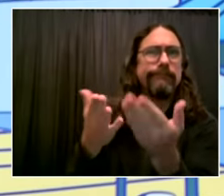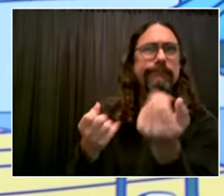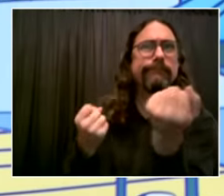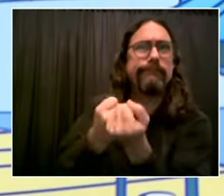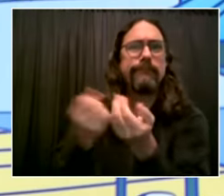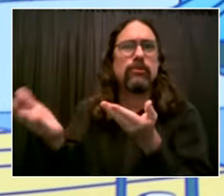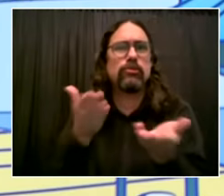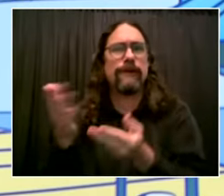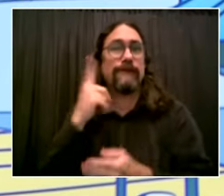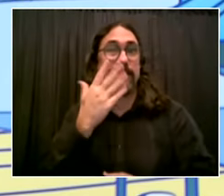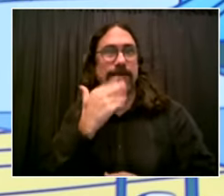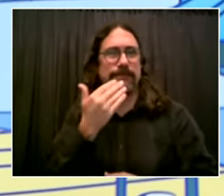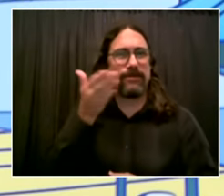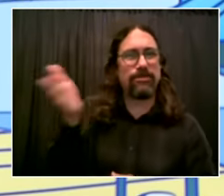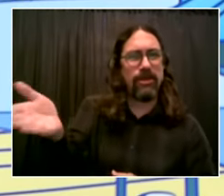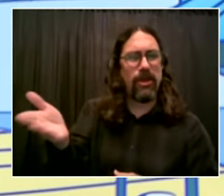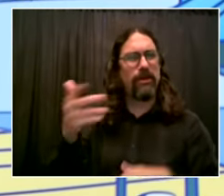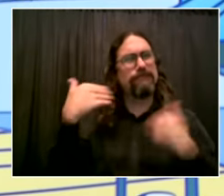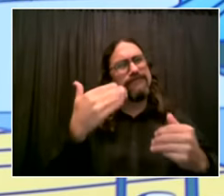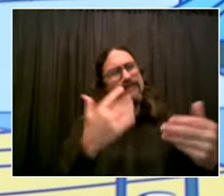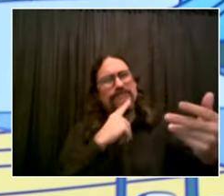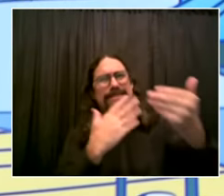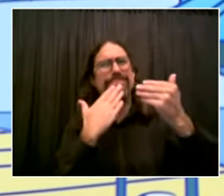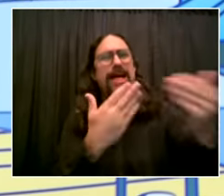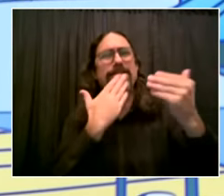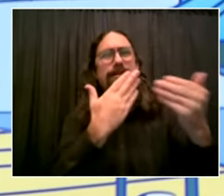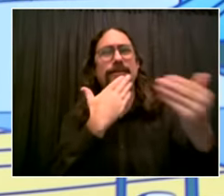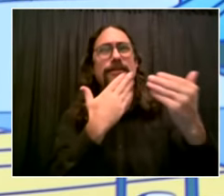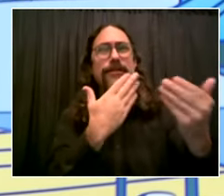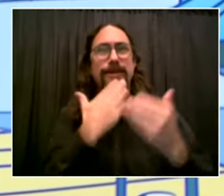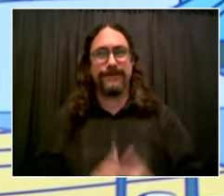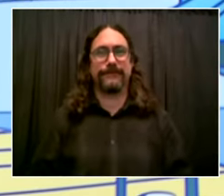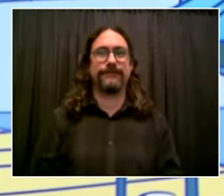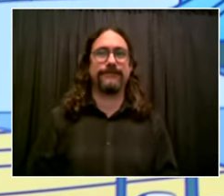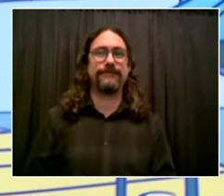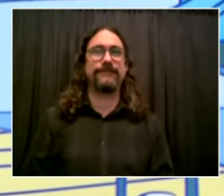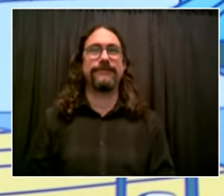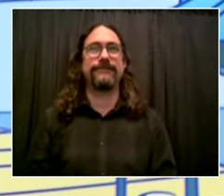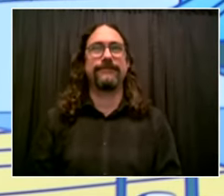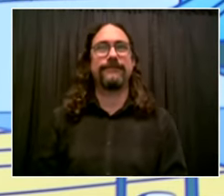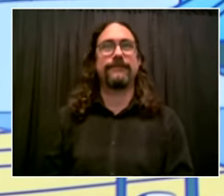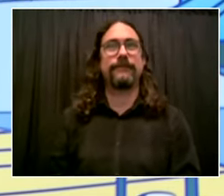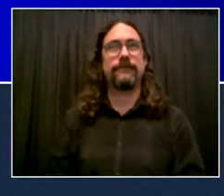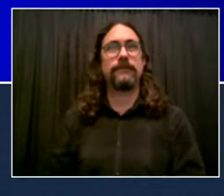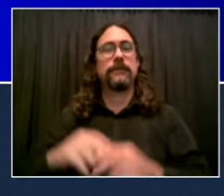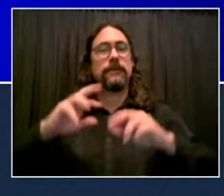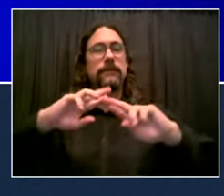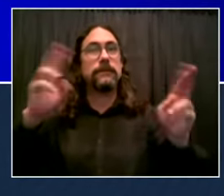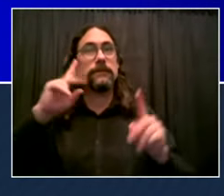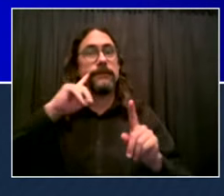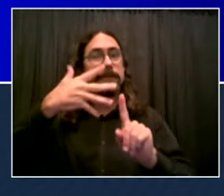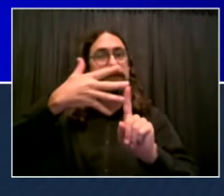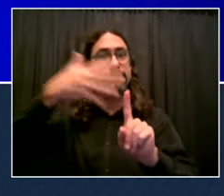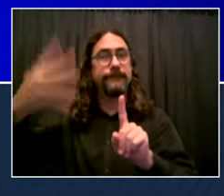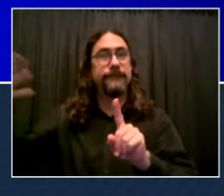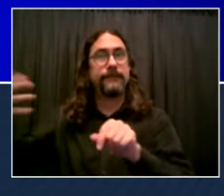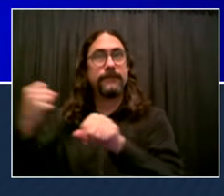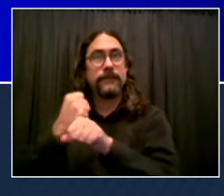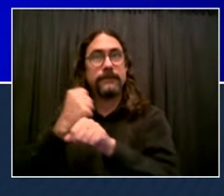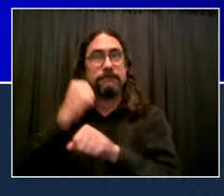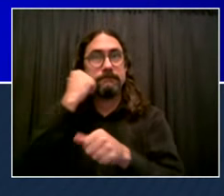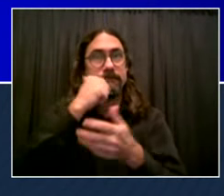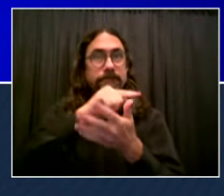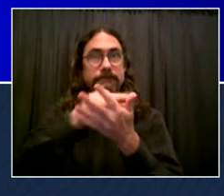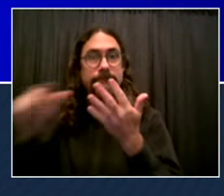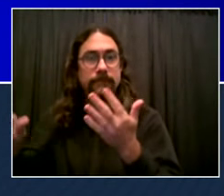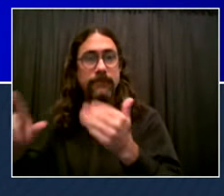we're going to conclude the remarks today with the indicators as always so first uh the extraordinary news uh that